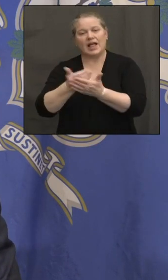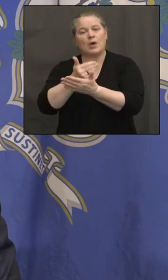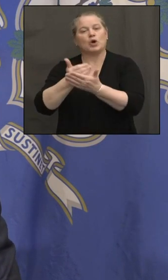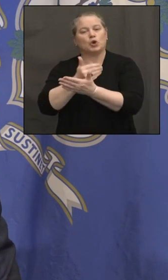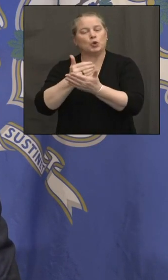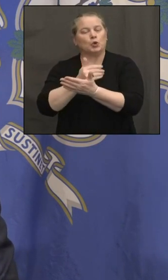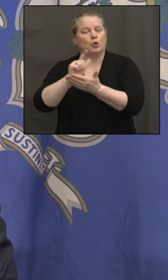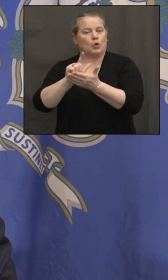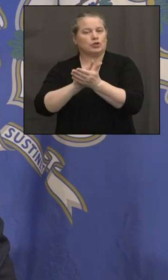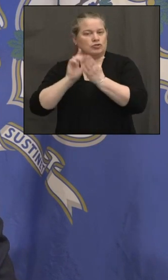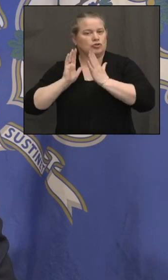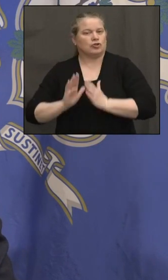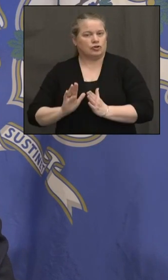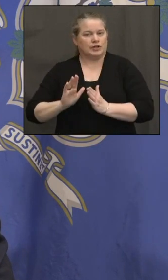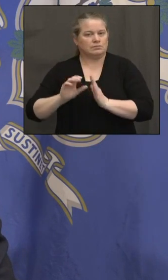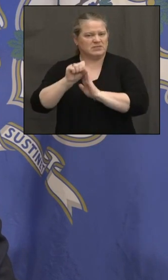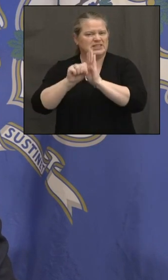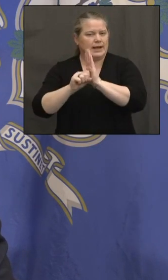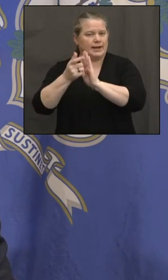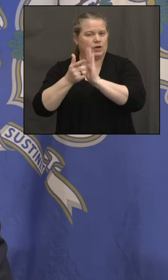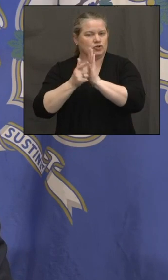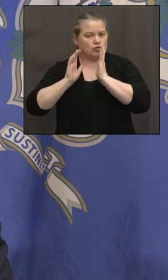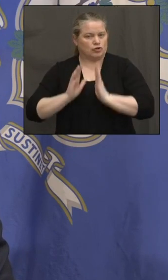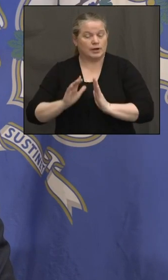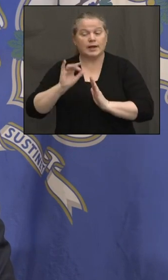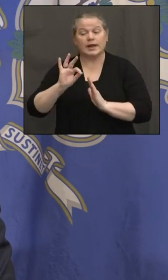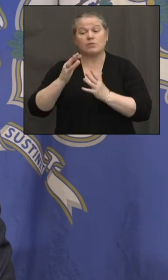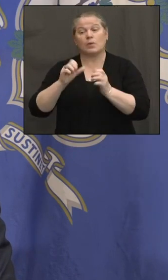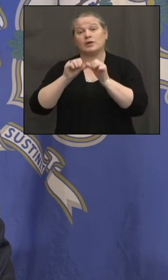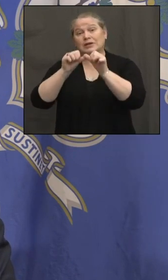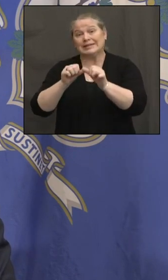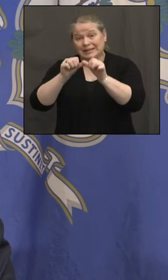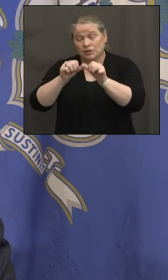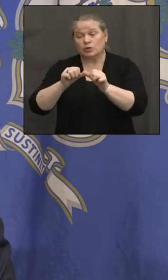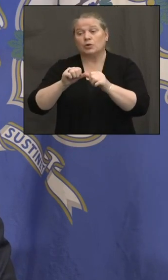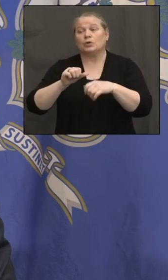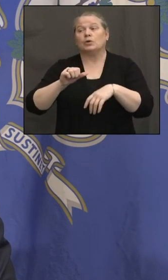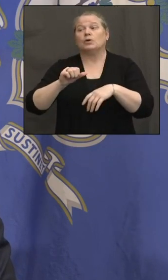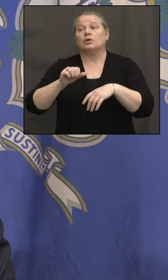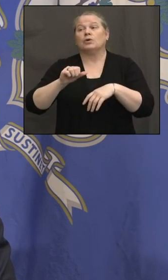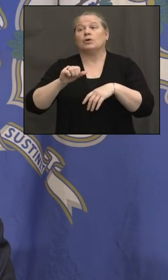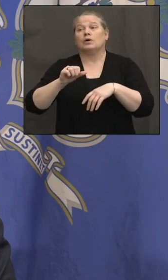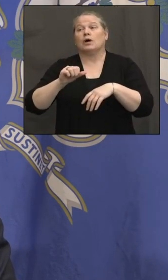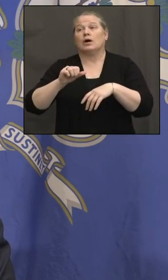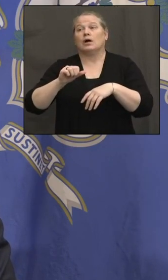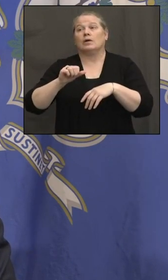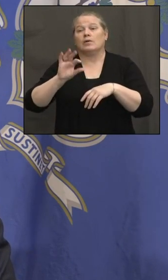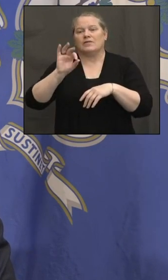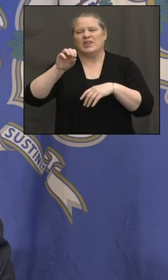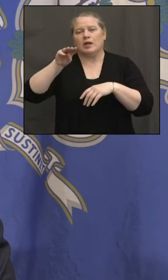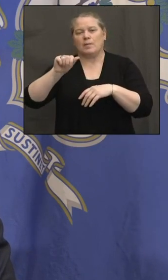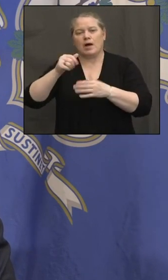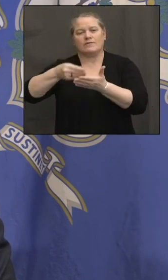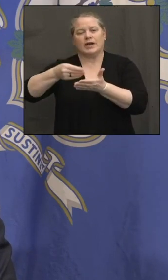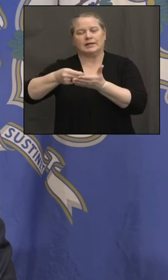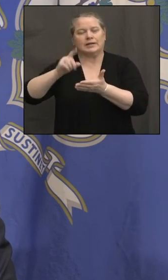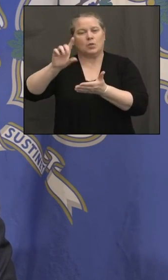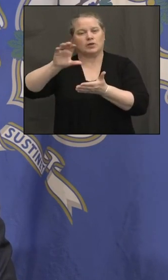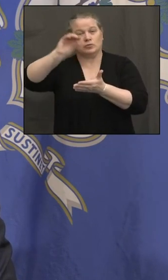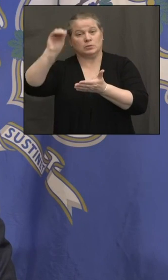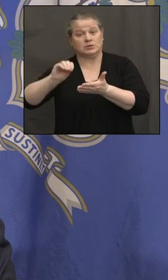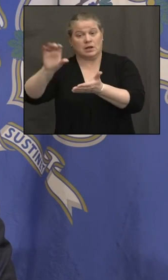funding at a hundred percent, uh, we've got to get the emergency declaration renewed. And Paul, what's the schedule on that with the legislature?